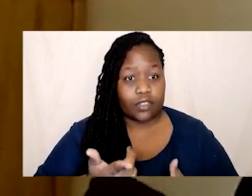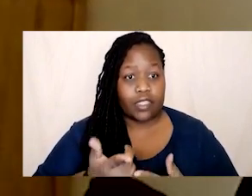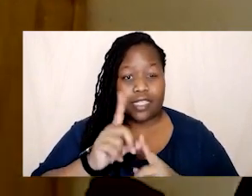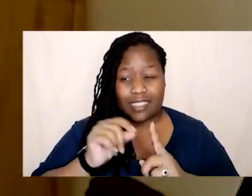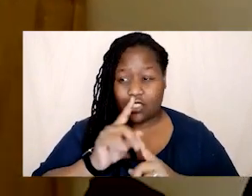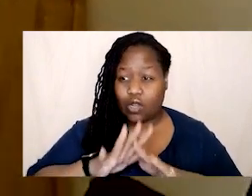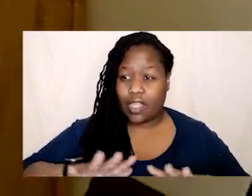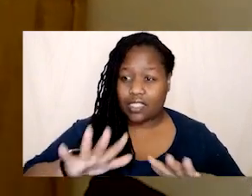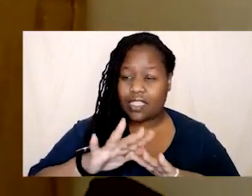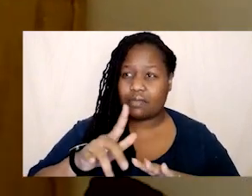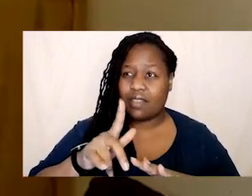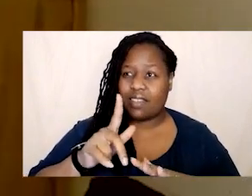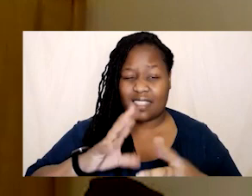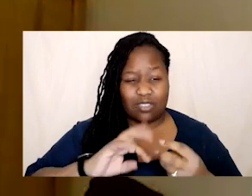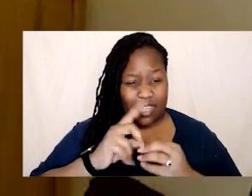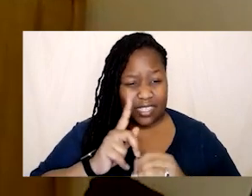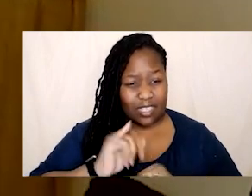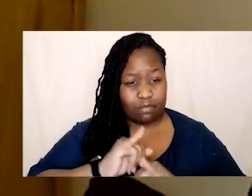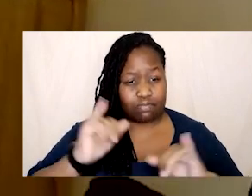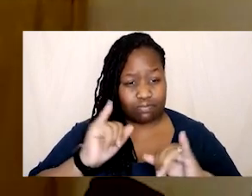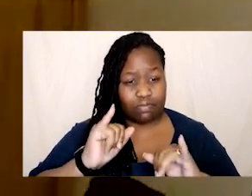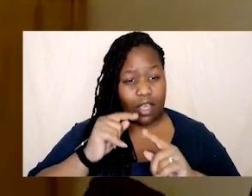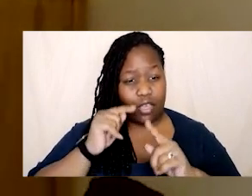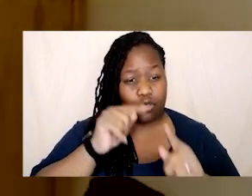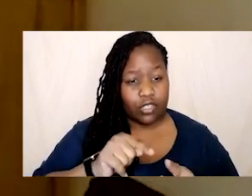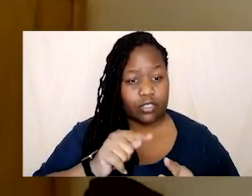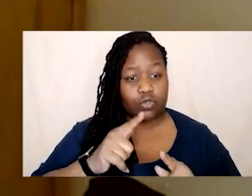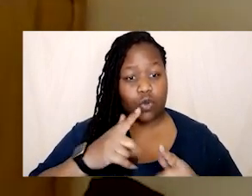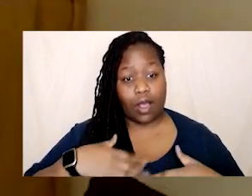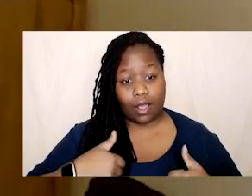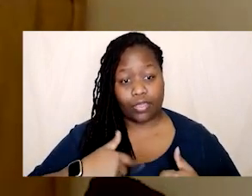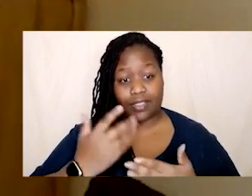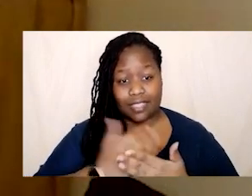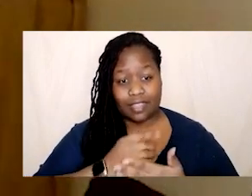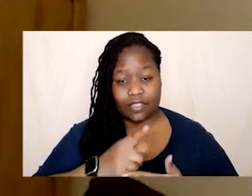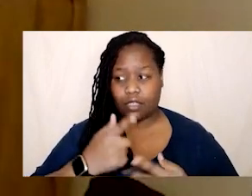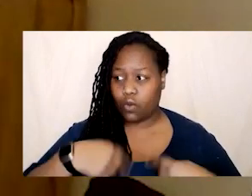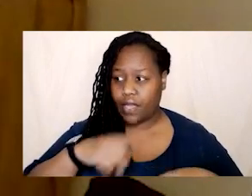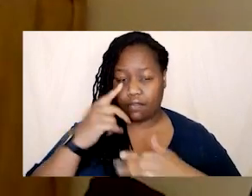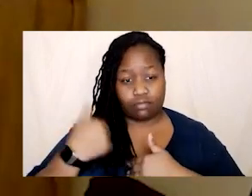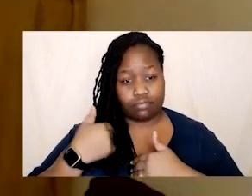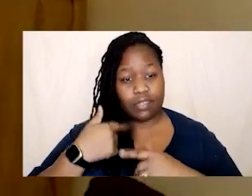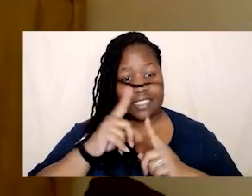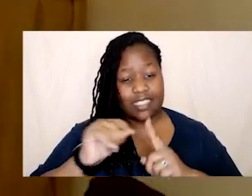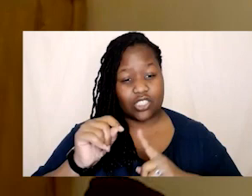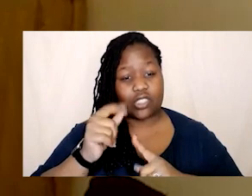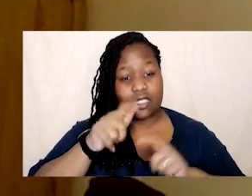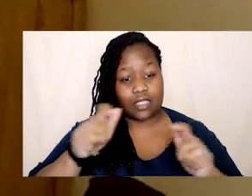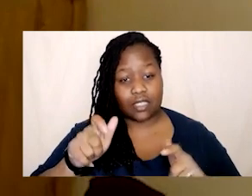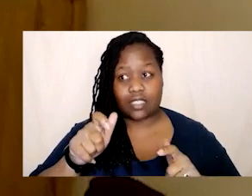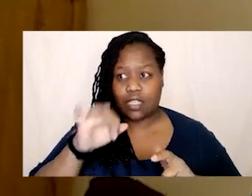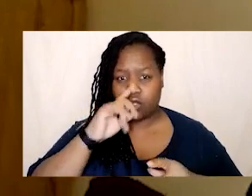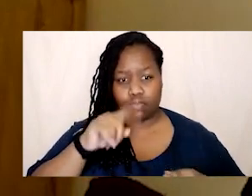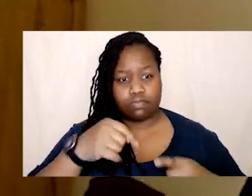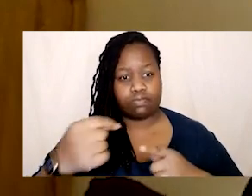that presents a very real threat to our health and safety we have a responsibility as digital citizens to stand against this behavior and